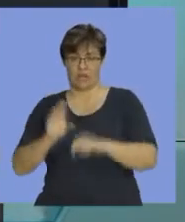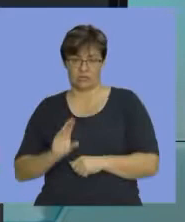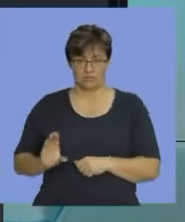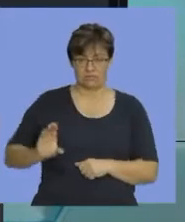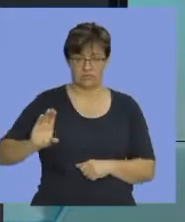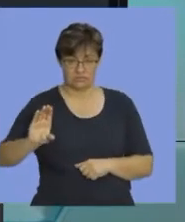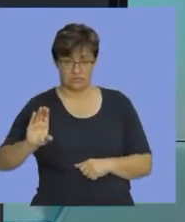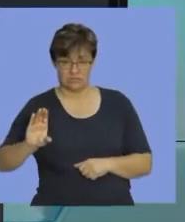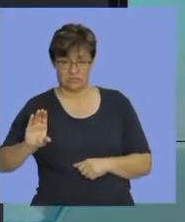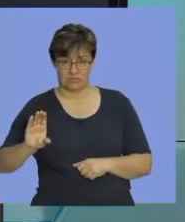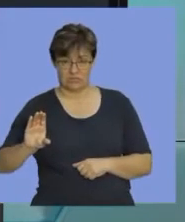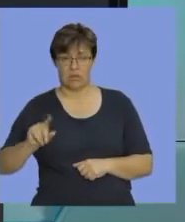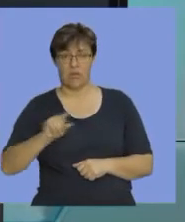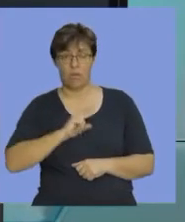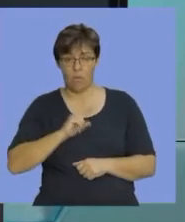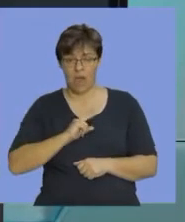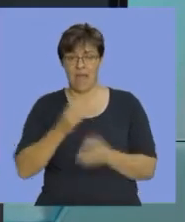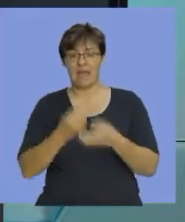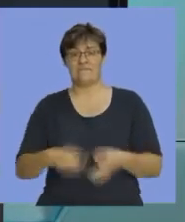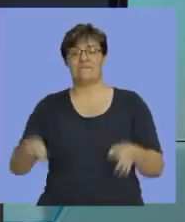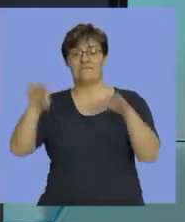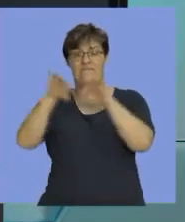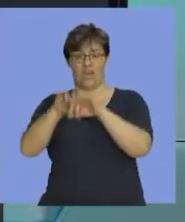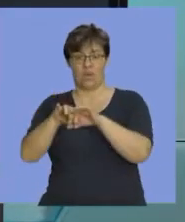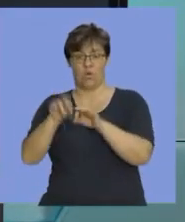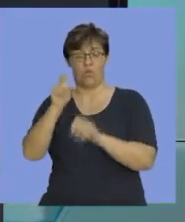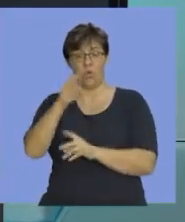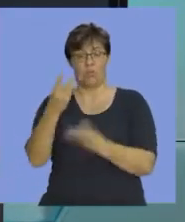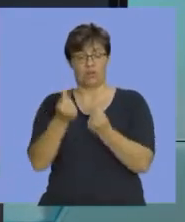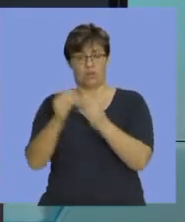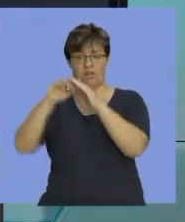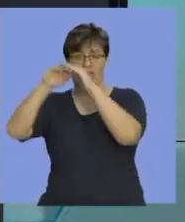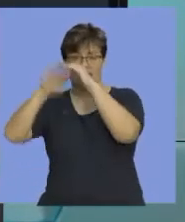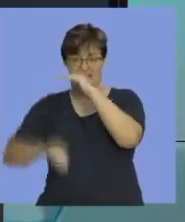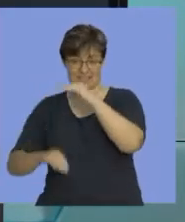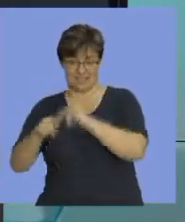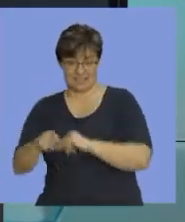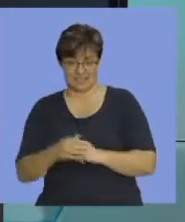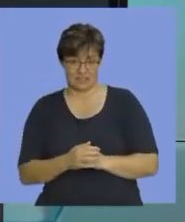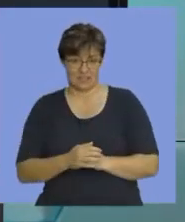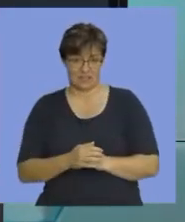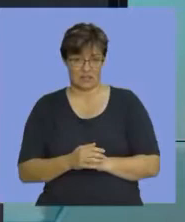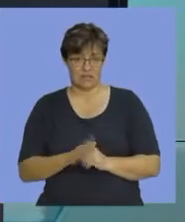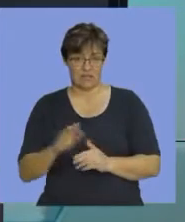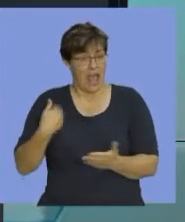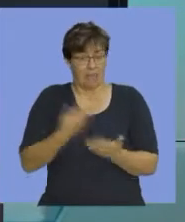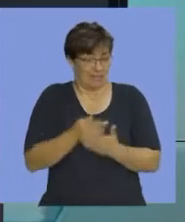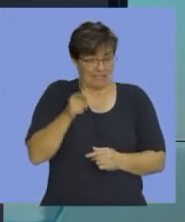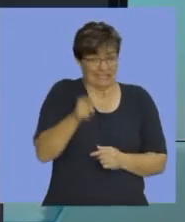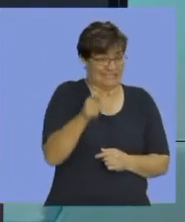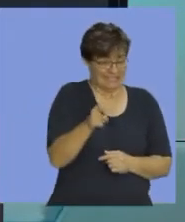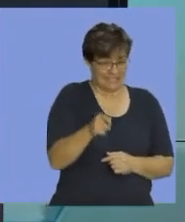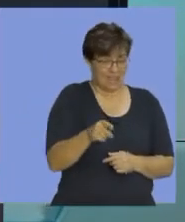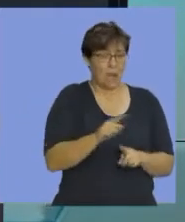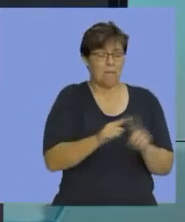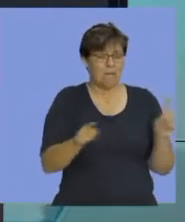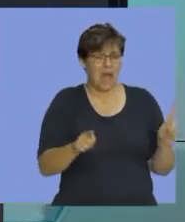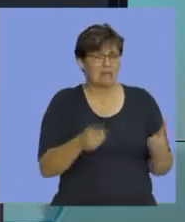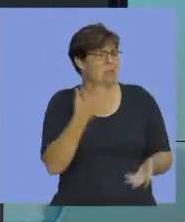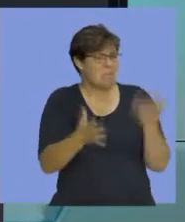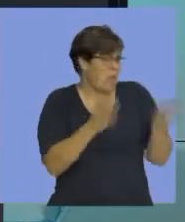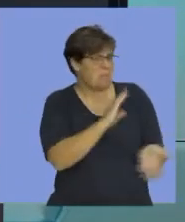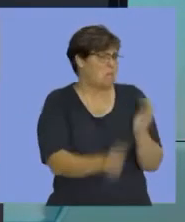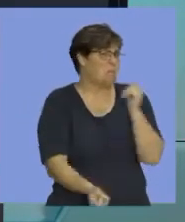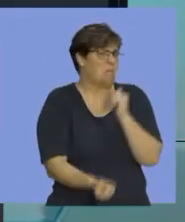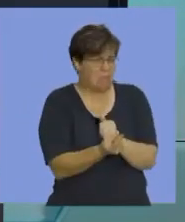you see that? Because you're reducing the value of your raw materials. I said it's not applicable in this particular question, but it could